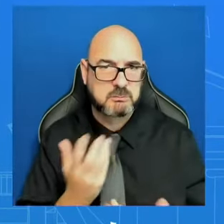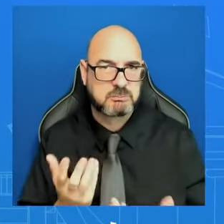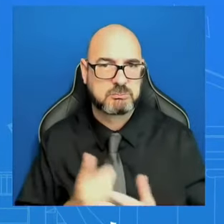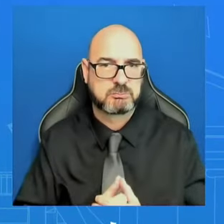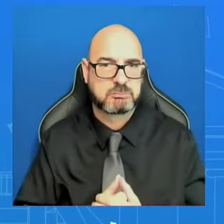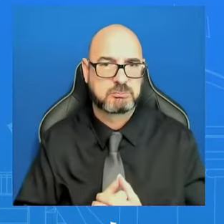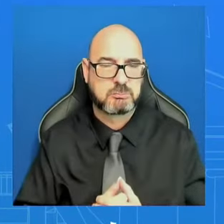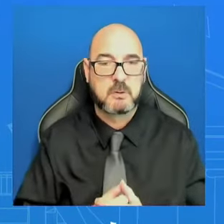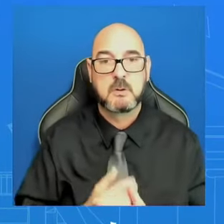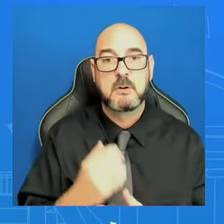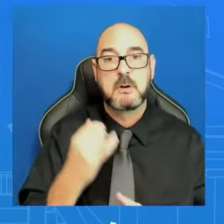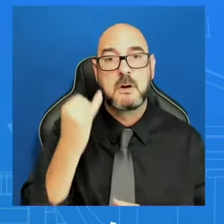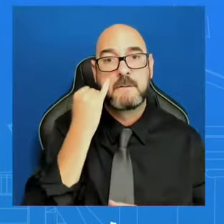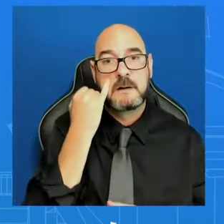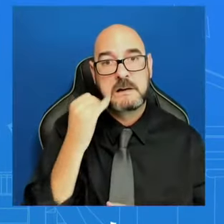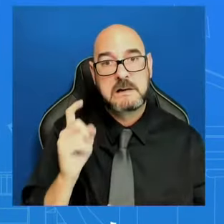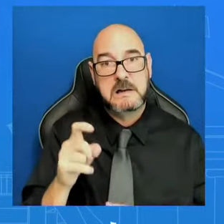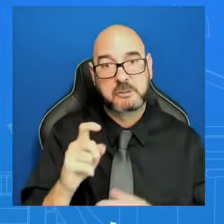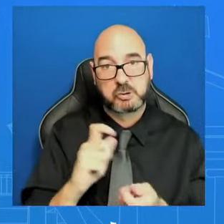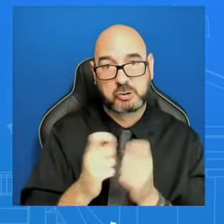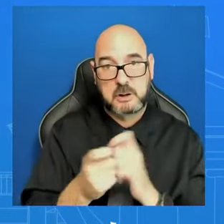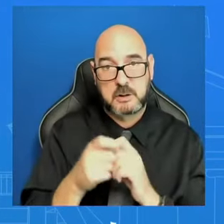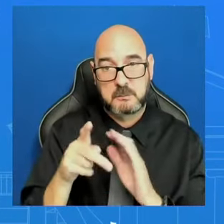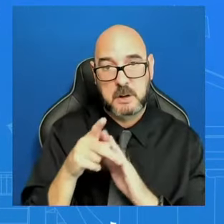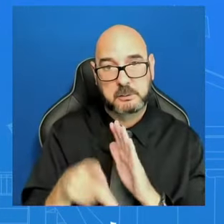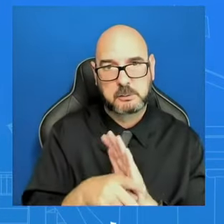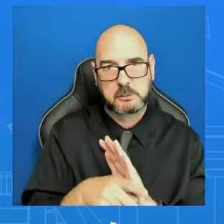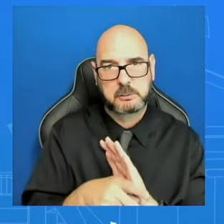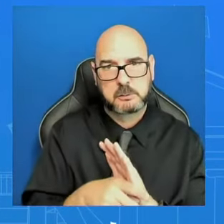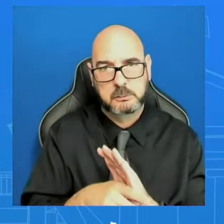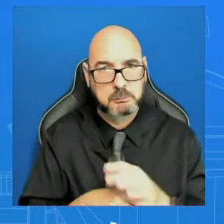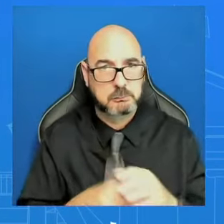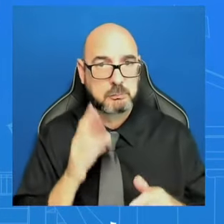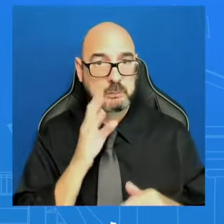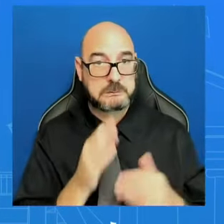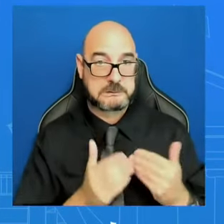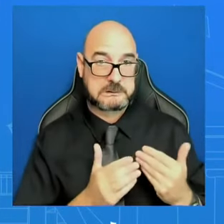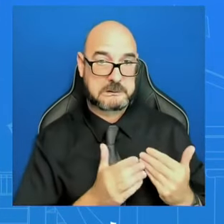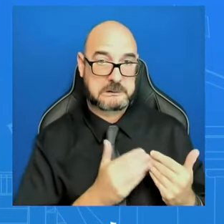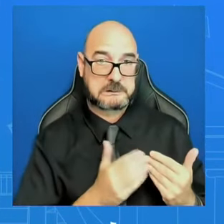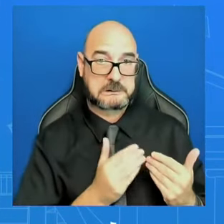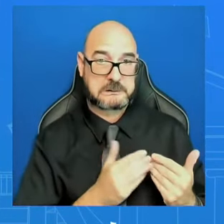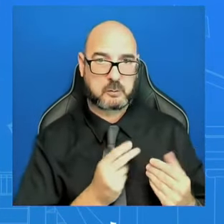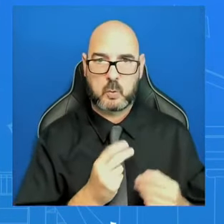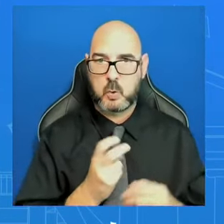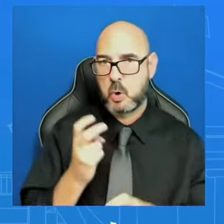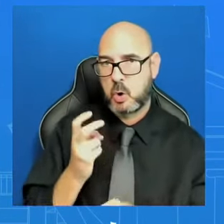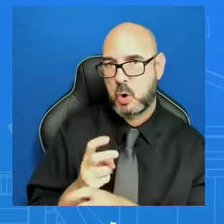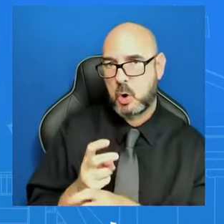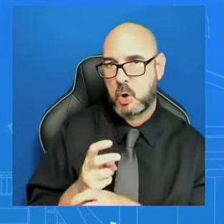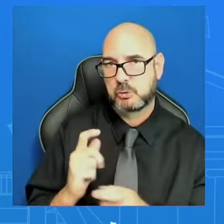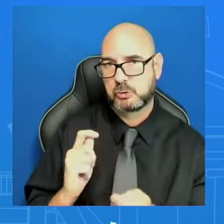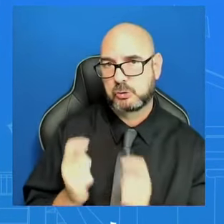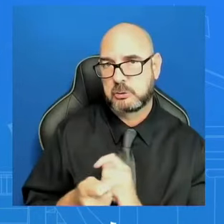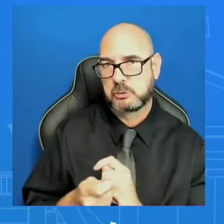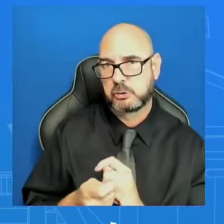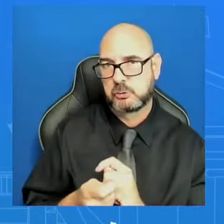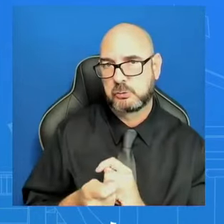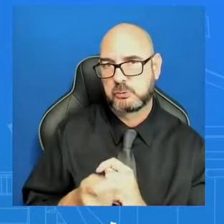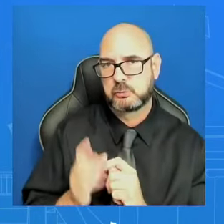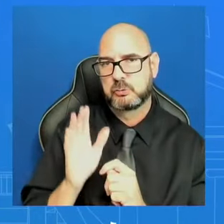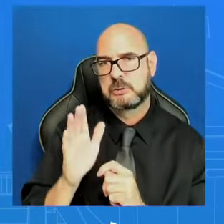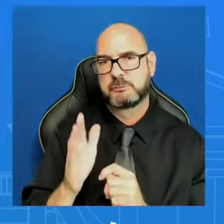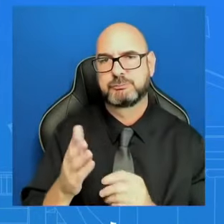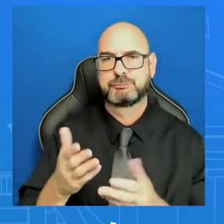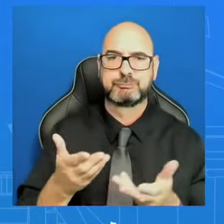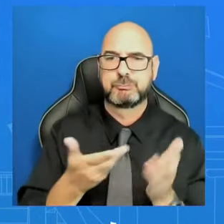easy or hard would it be to slow down or change shipments to Israel based on current law and all of